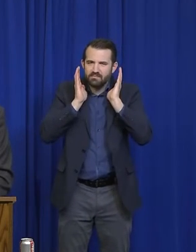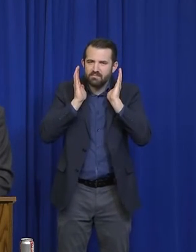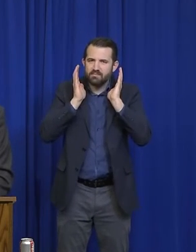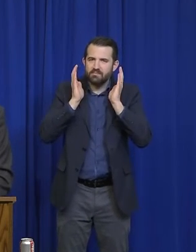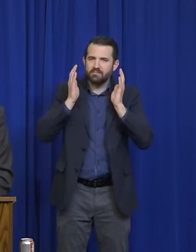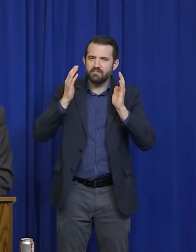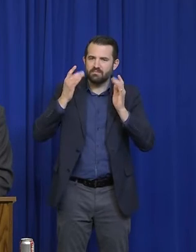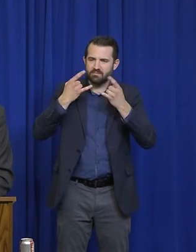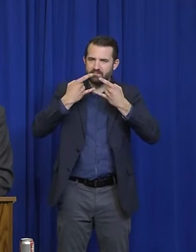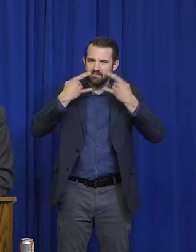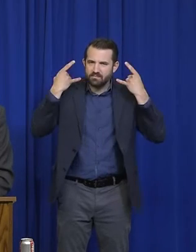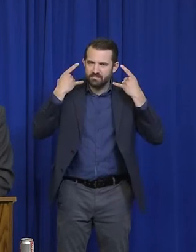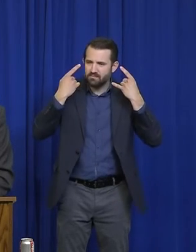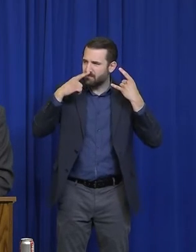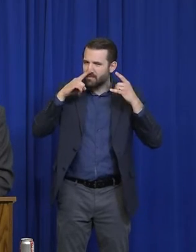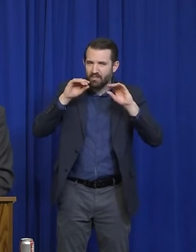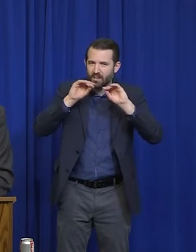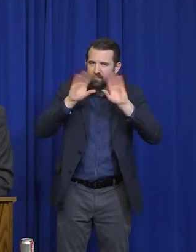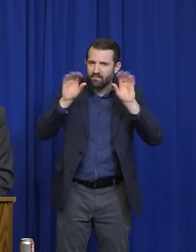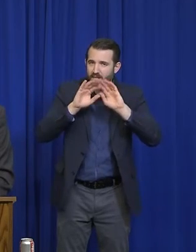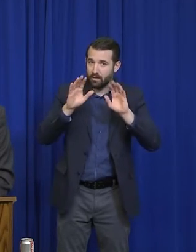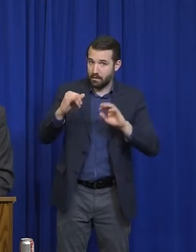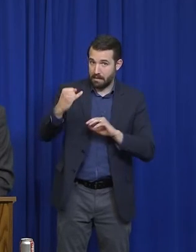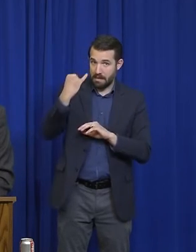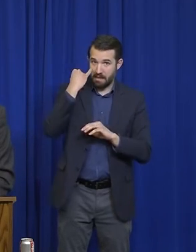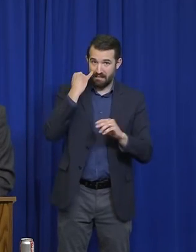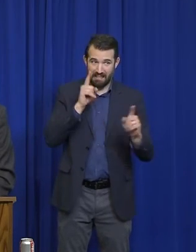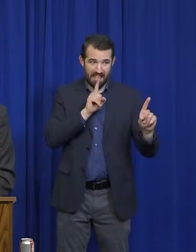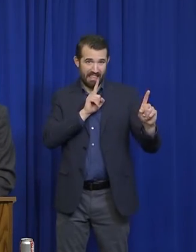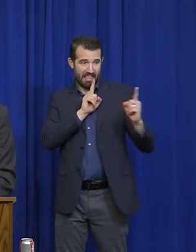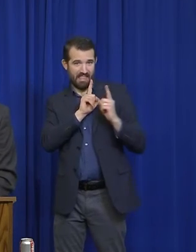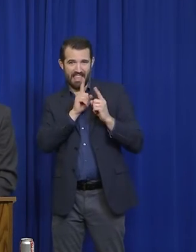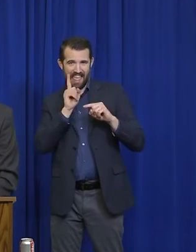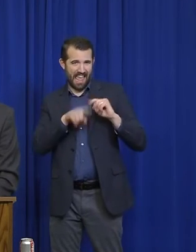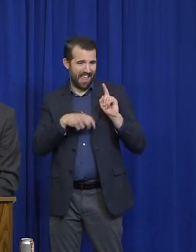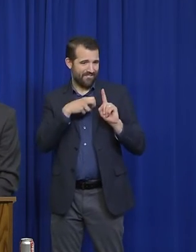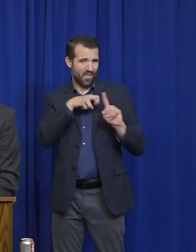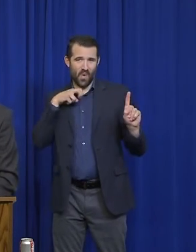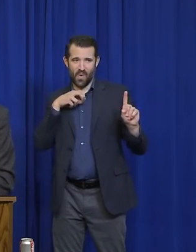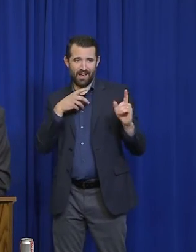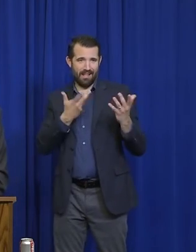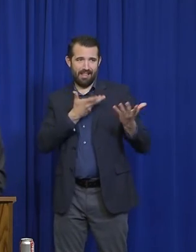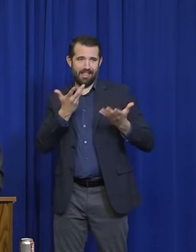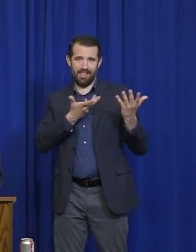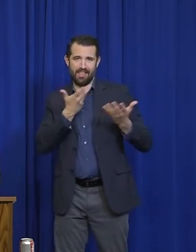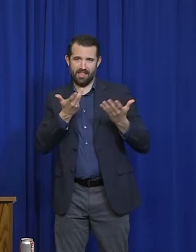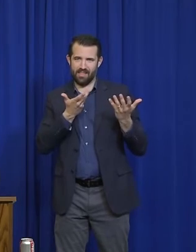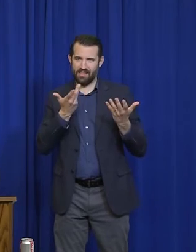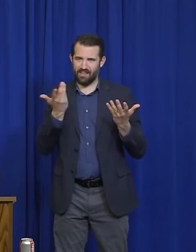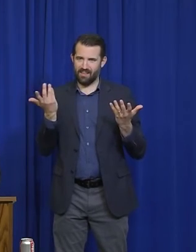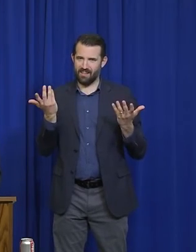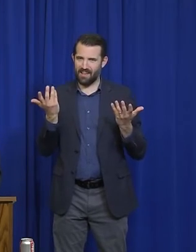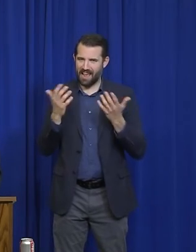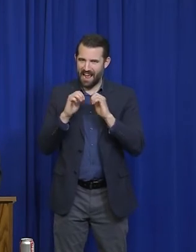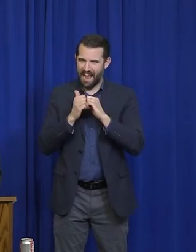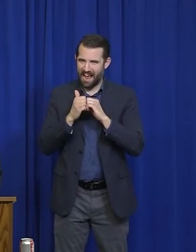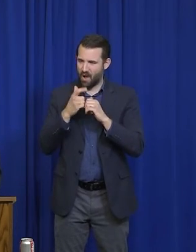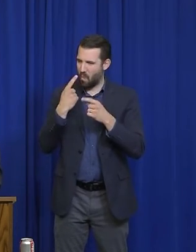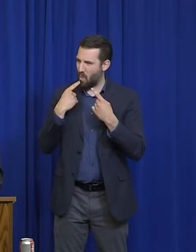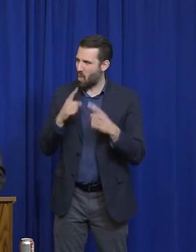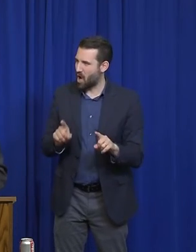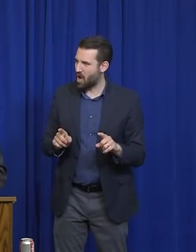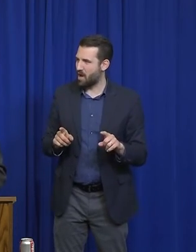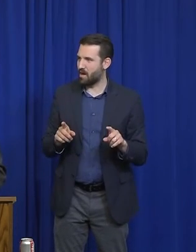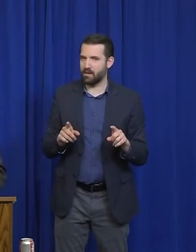measures are difficult to maintain? Just a little more information about what that might look like. And for Dr. Shaw, any